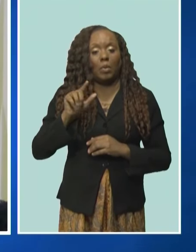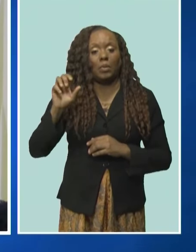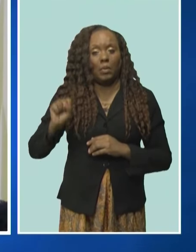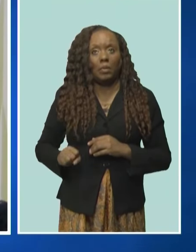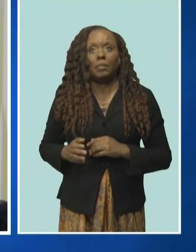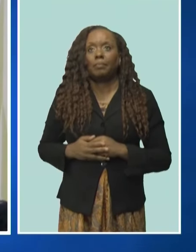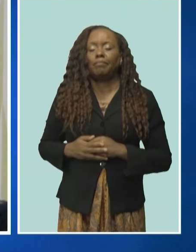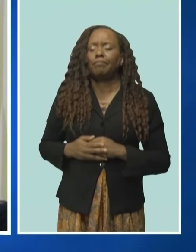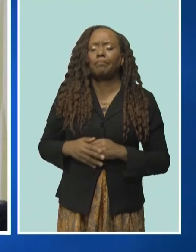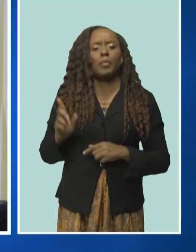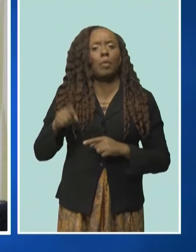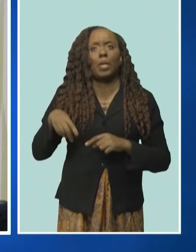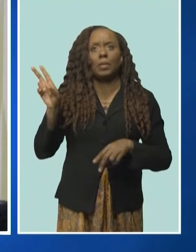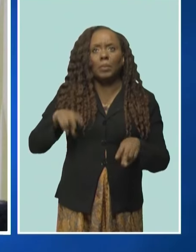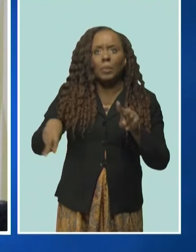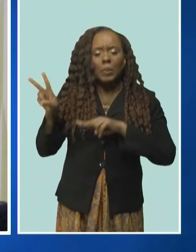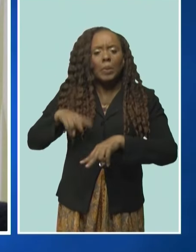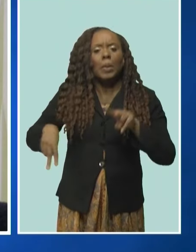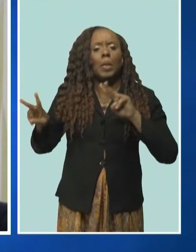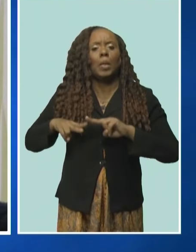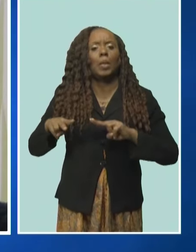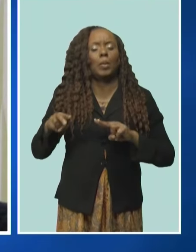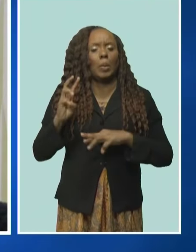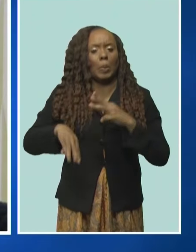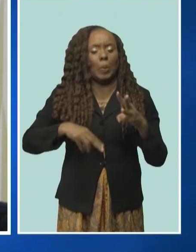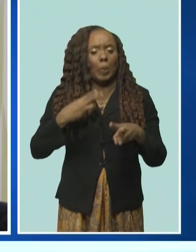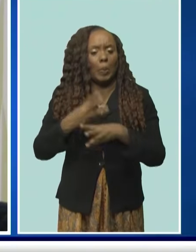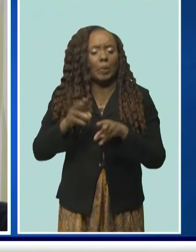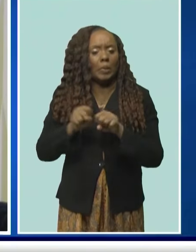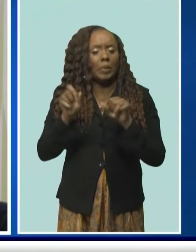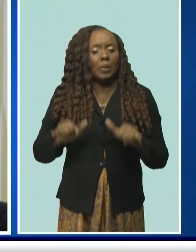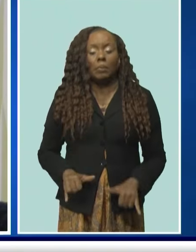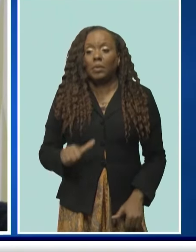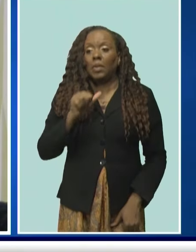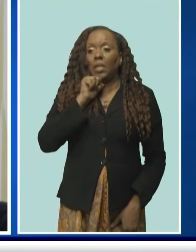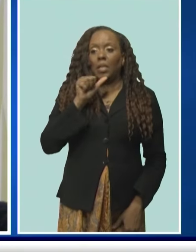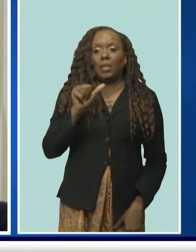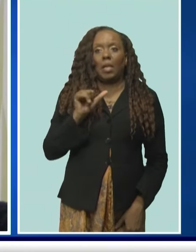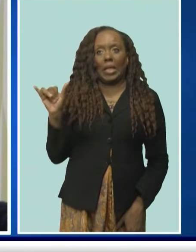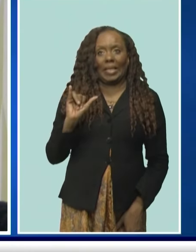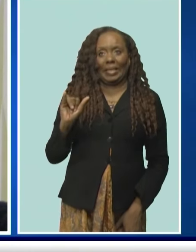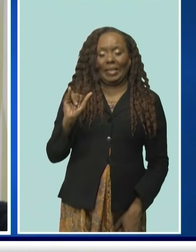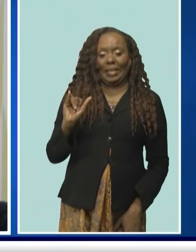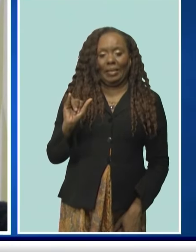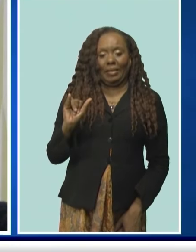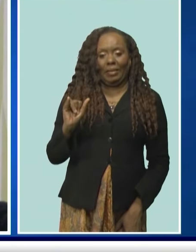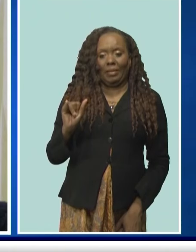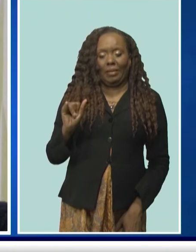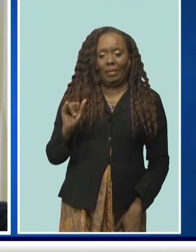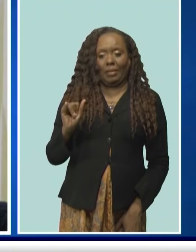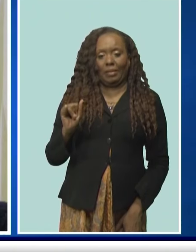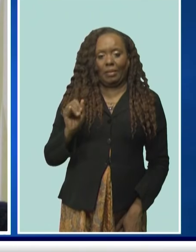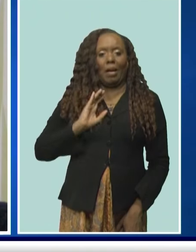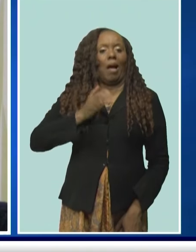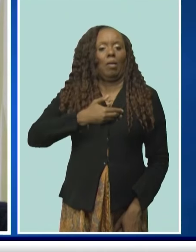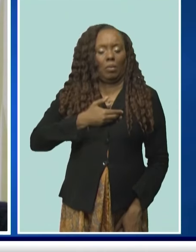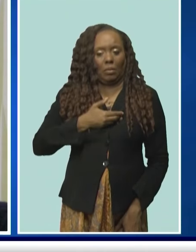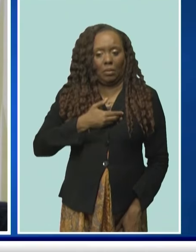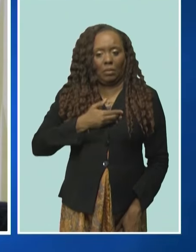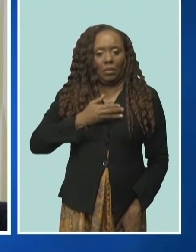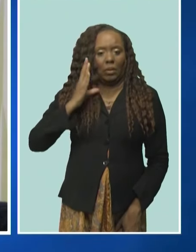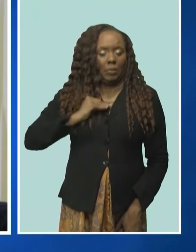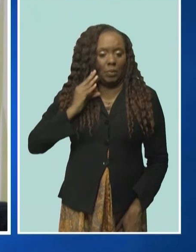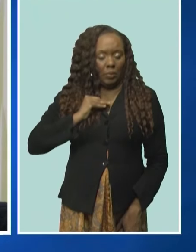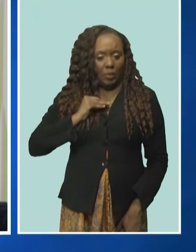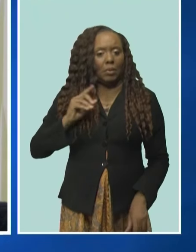and the global financial architecture, it is not mirrored or created in our image. But yet, we have to take part in